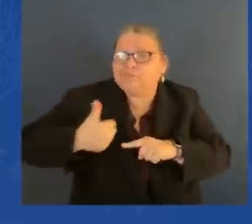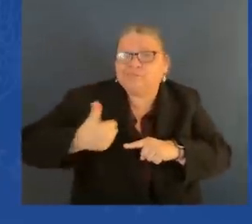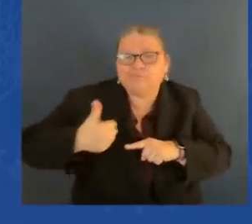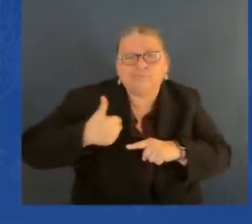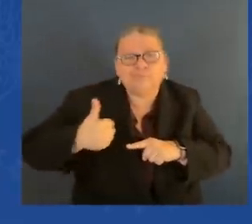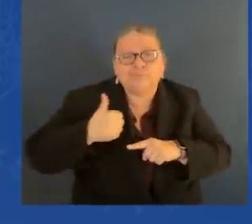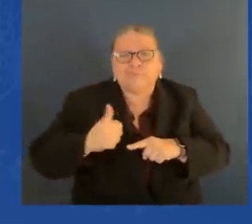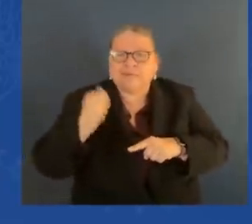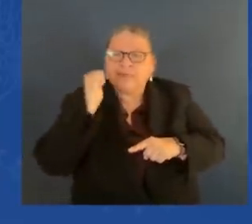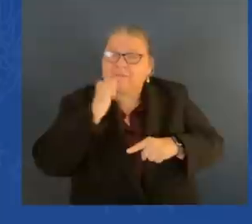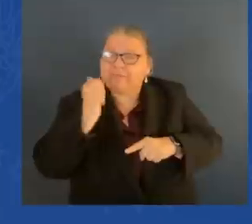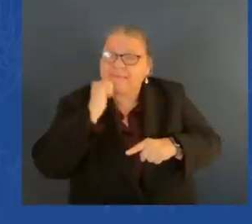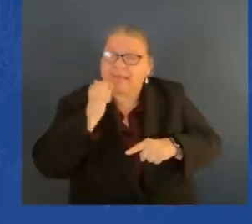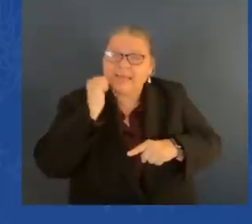me.